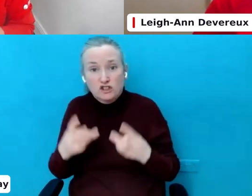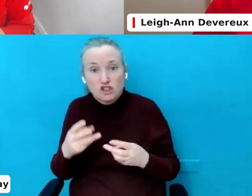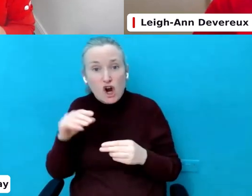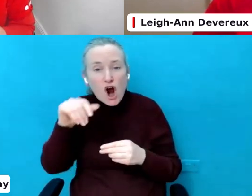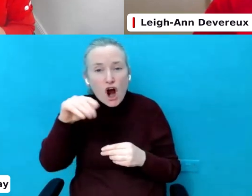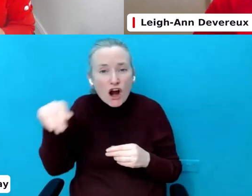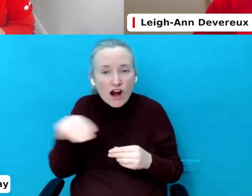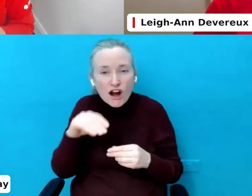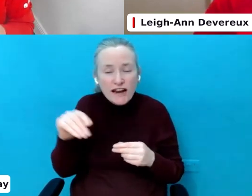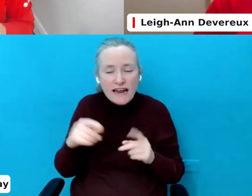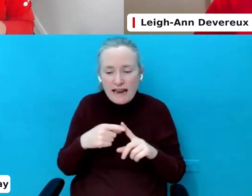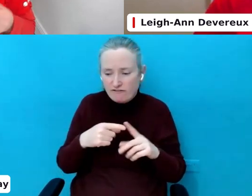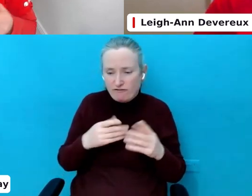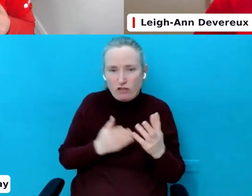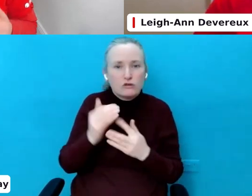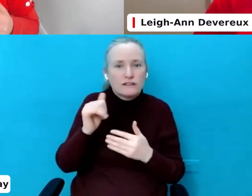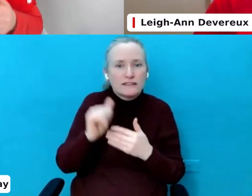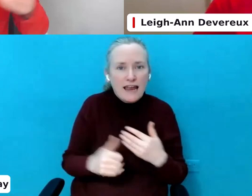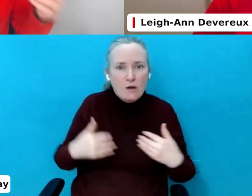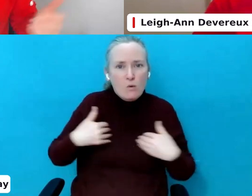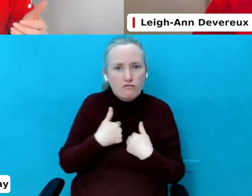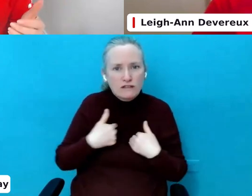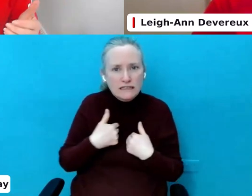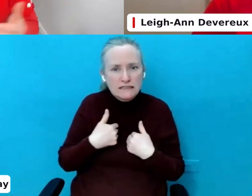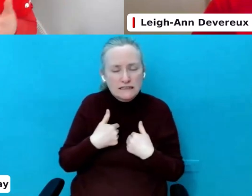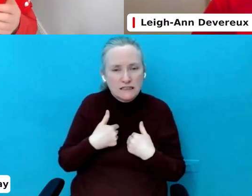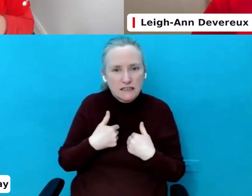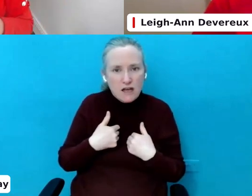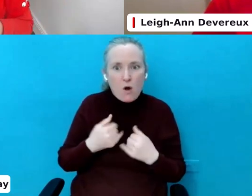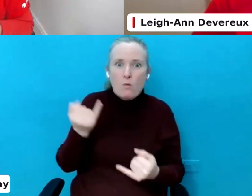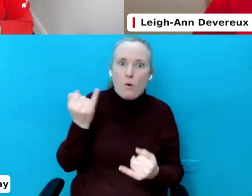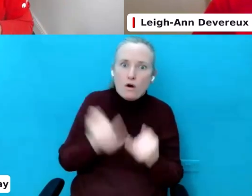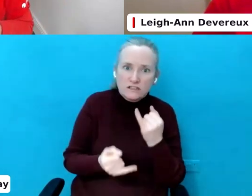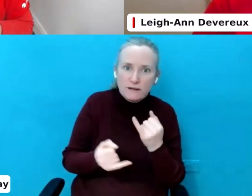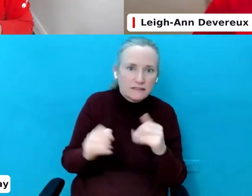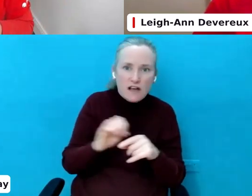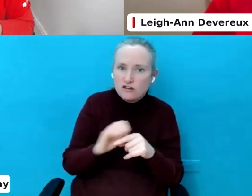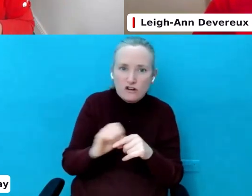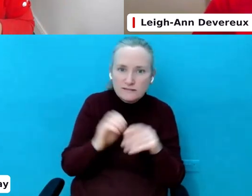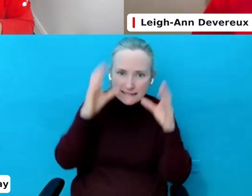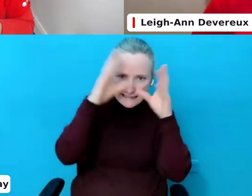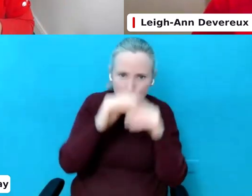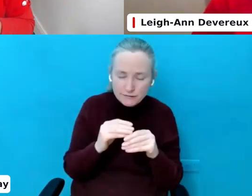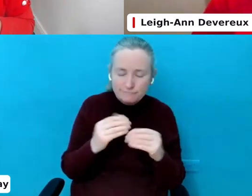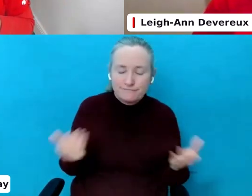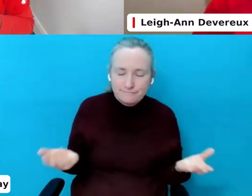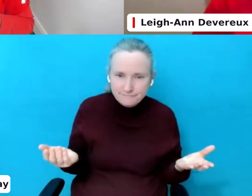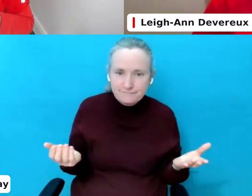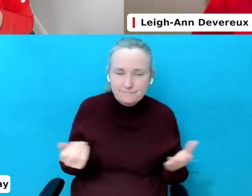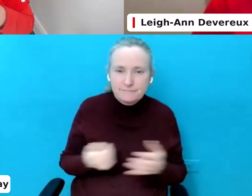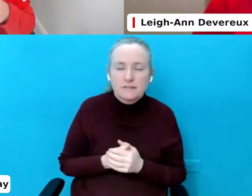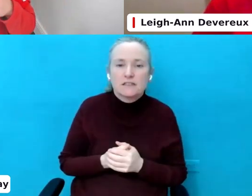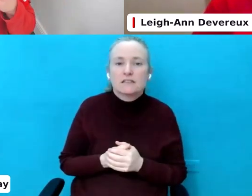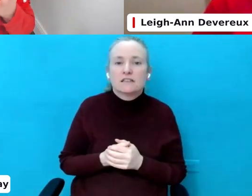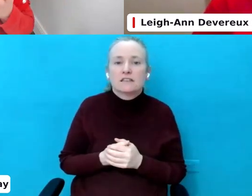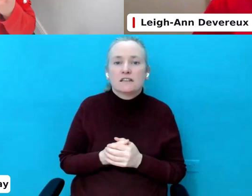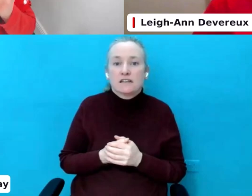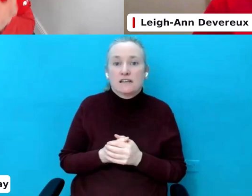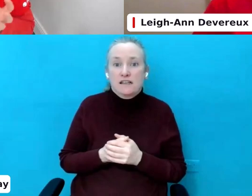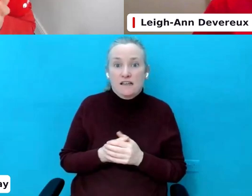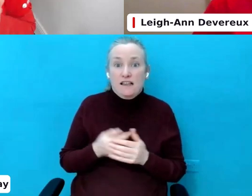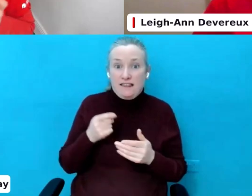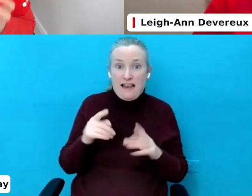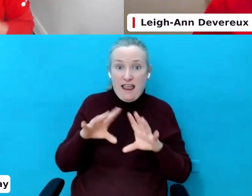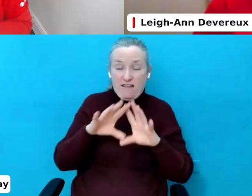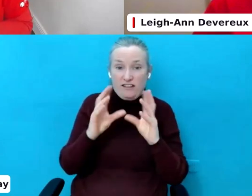worried at any point during the day, their anxiety is heightened because of their lack of sleep. You know, so all of that